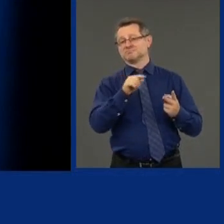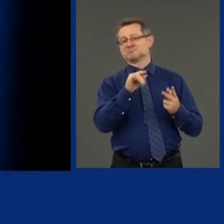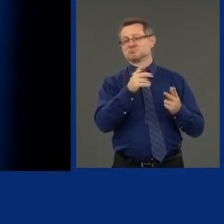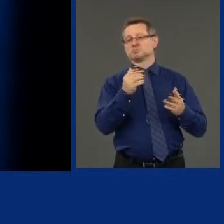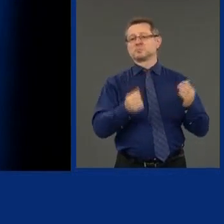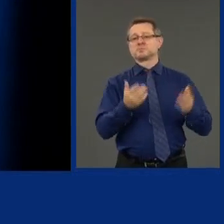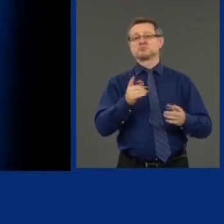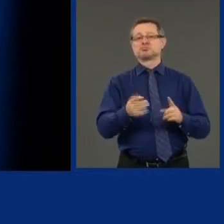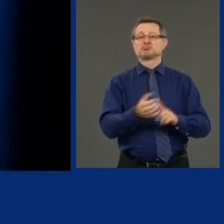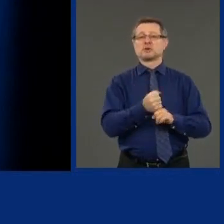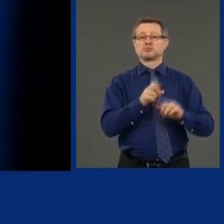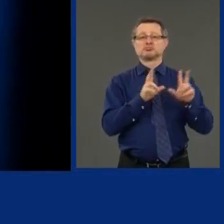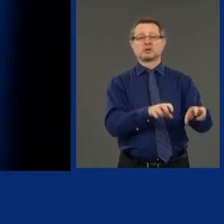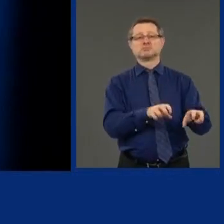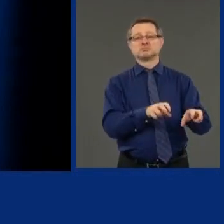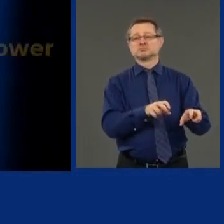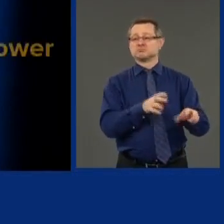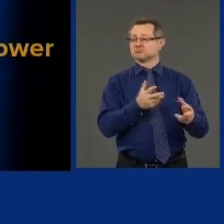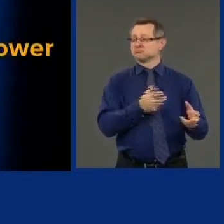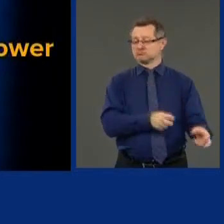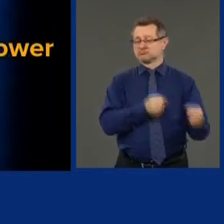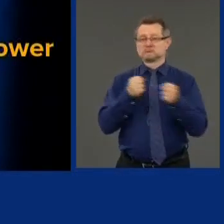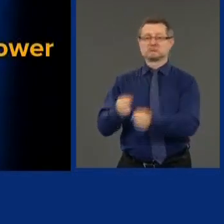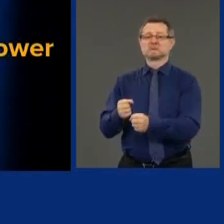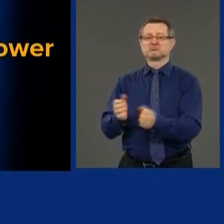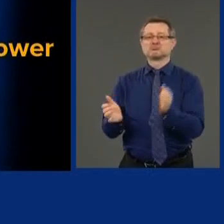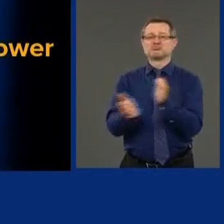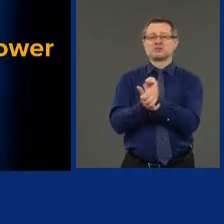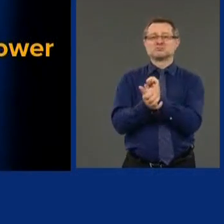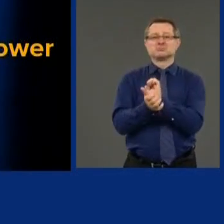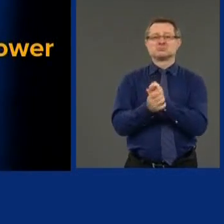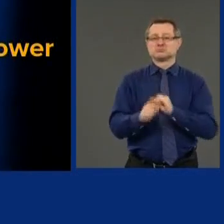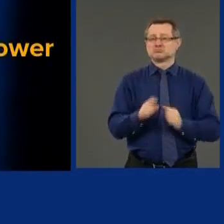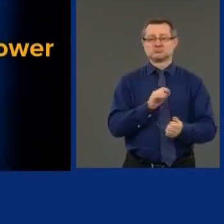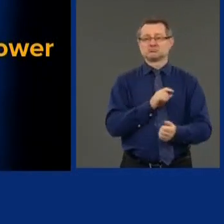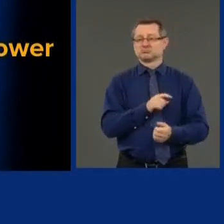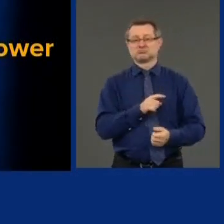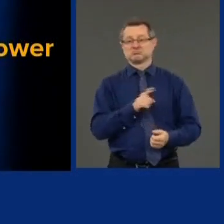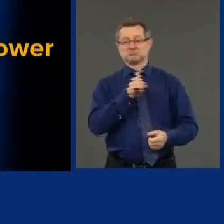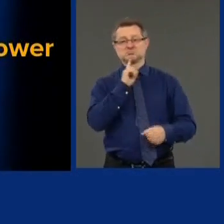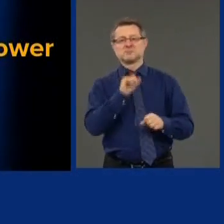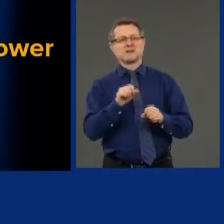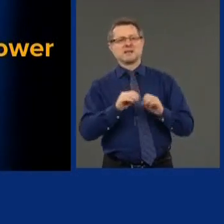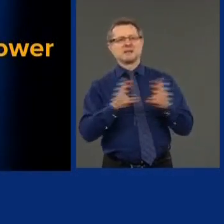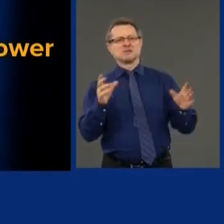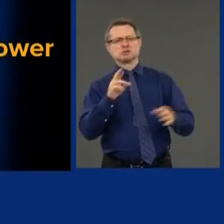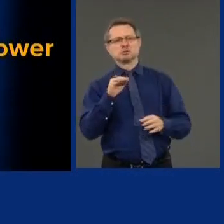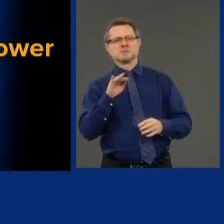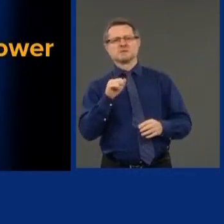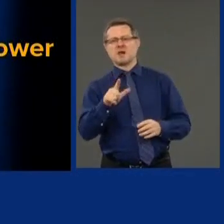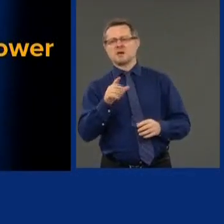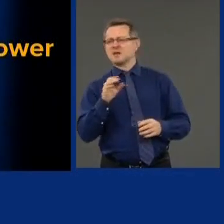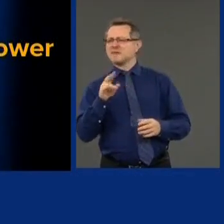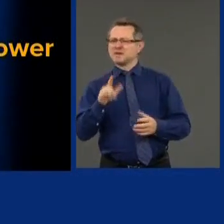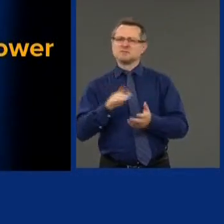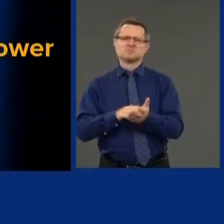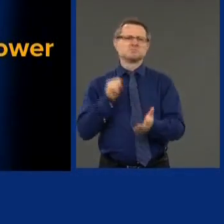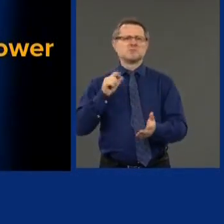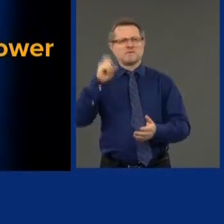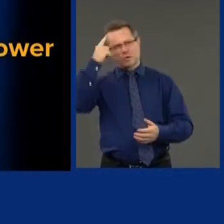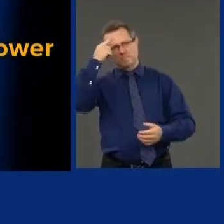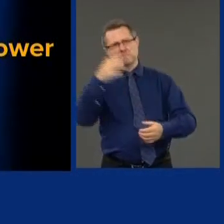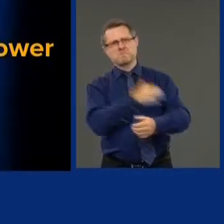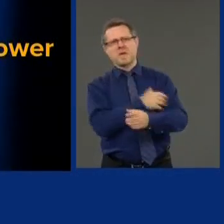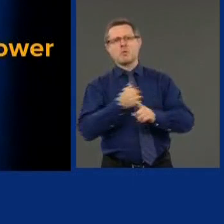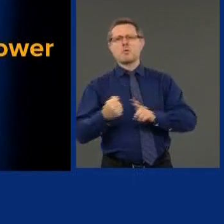I believe there is civil liability. It was a clear abuse of government power for political